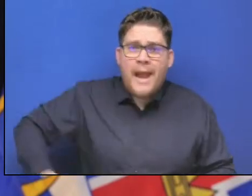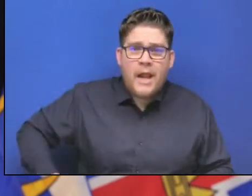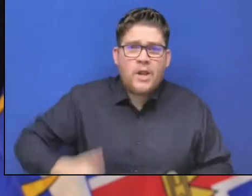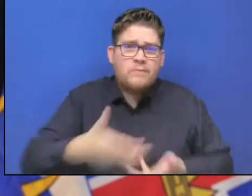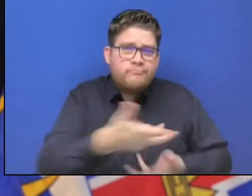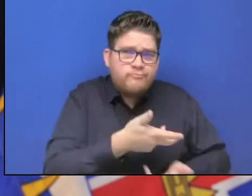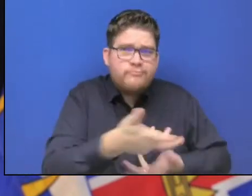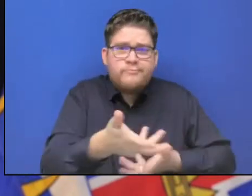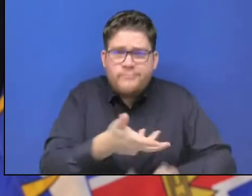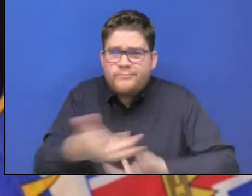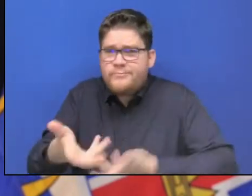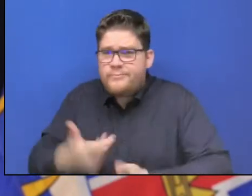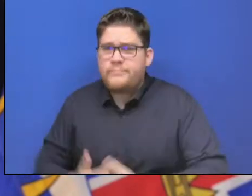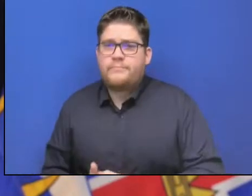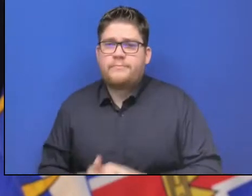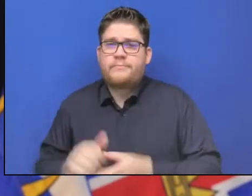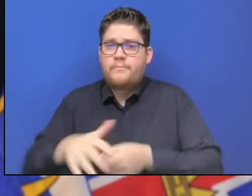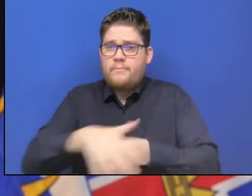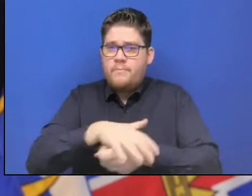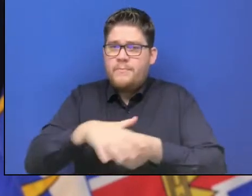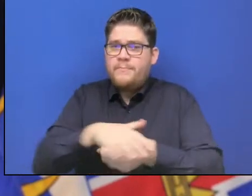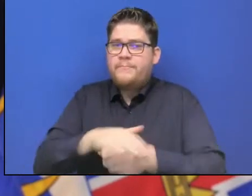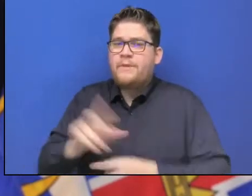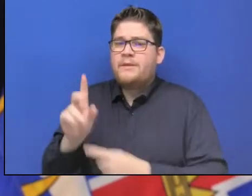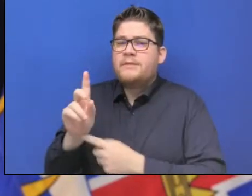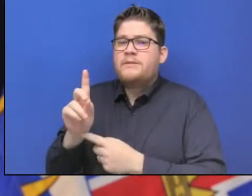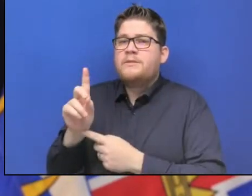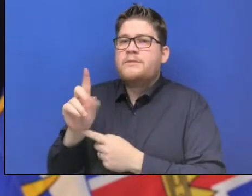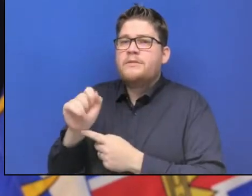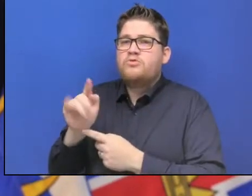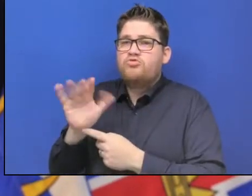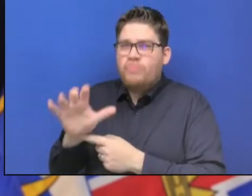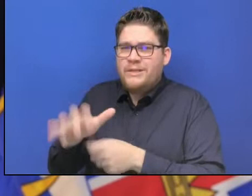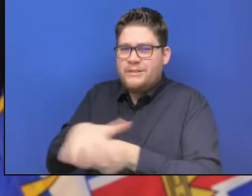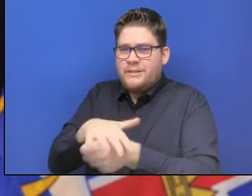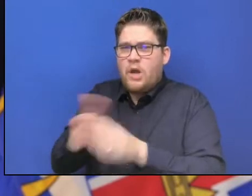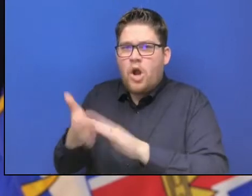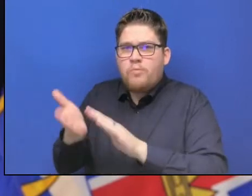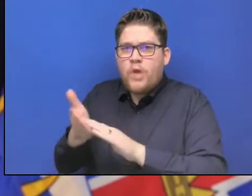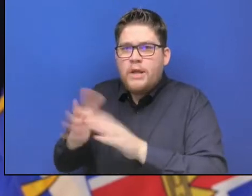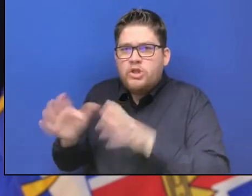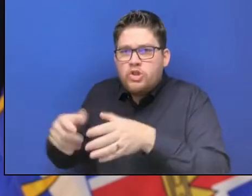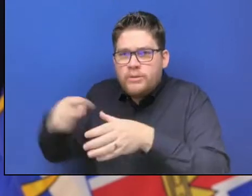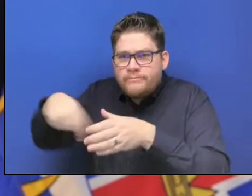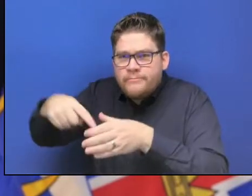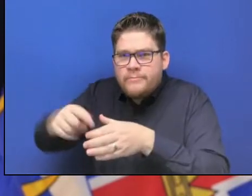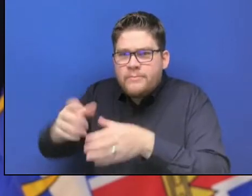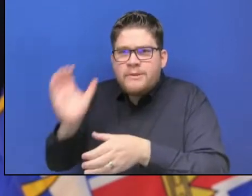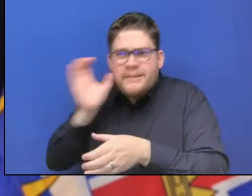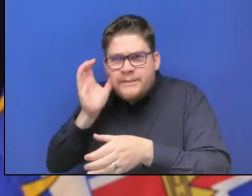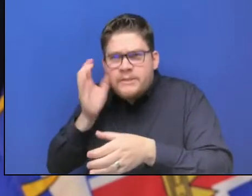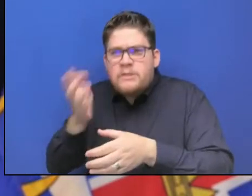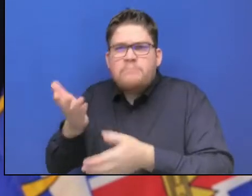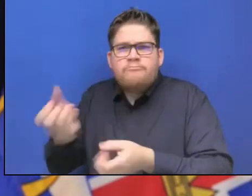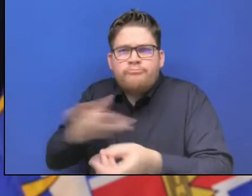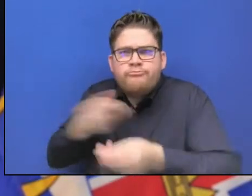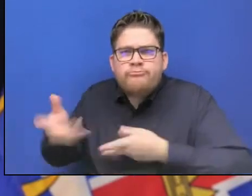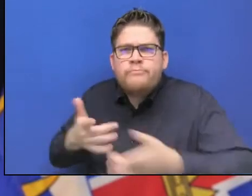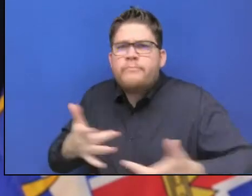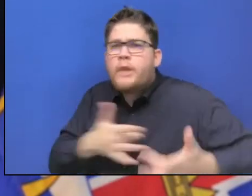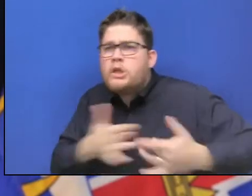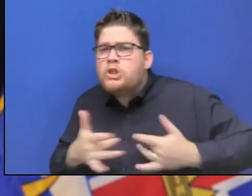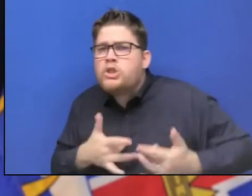managers at local governments across BC to hear their concerns, to share information with them and to answer their questions.